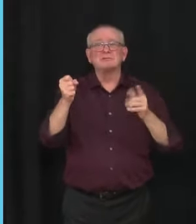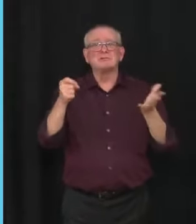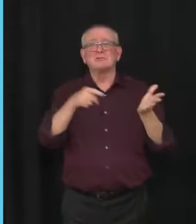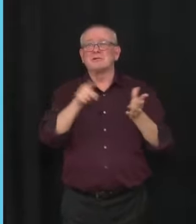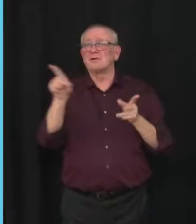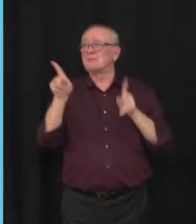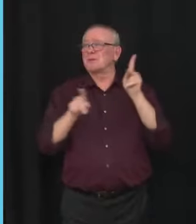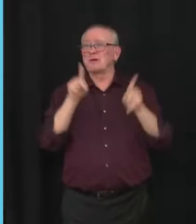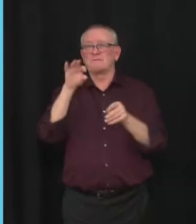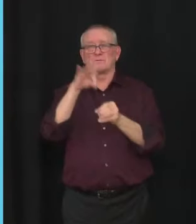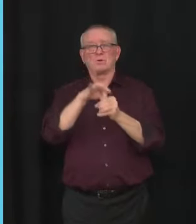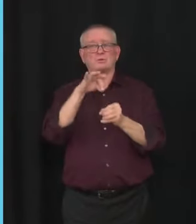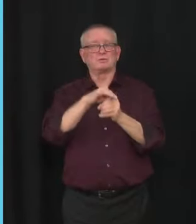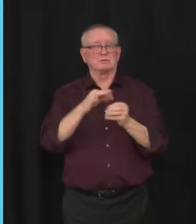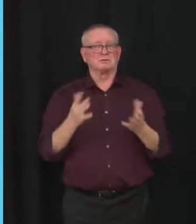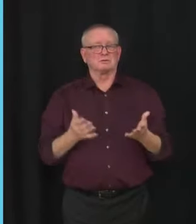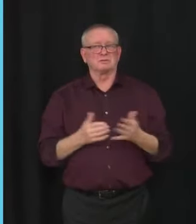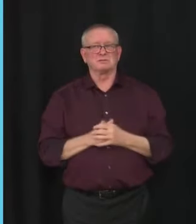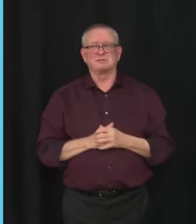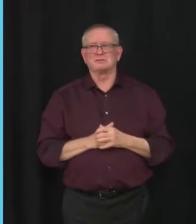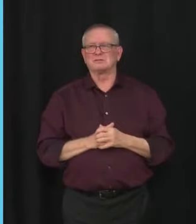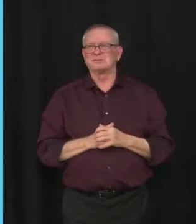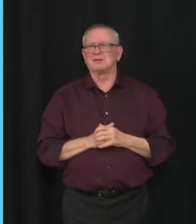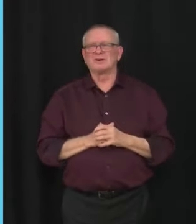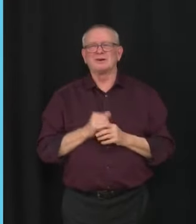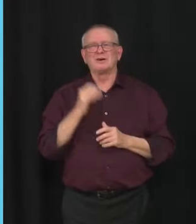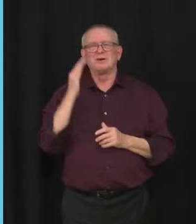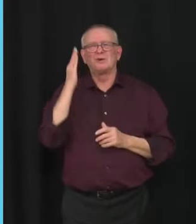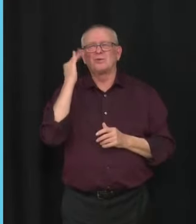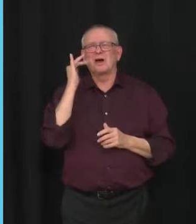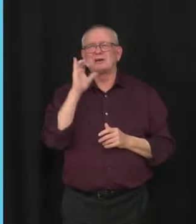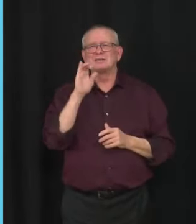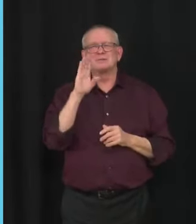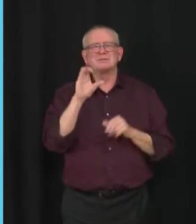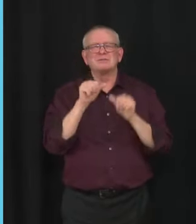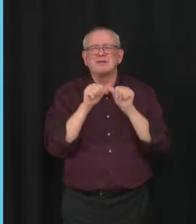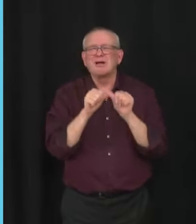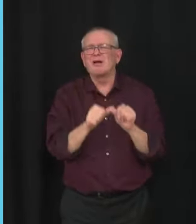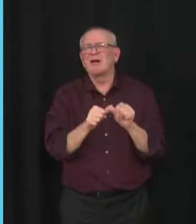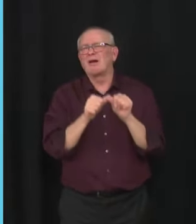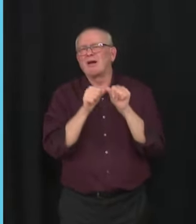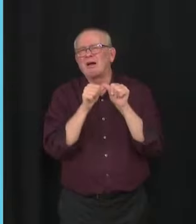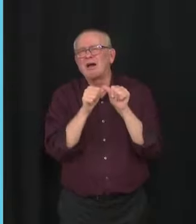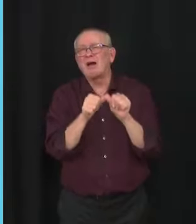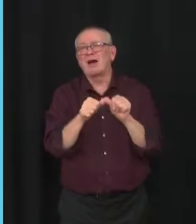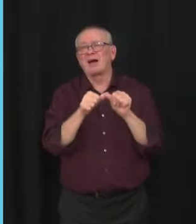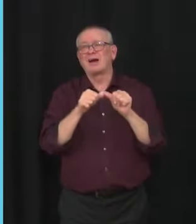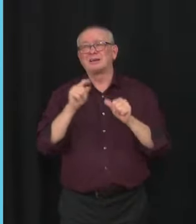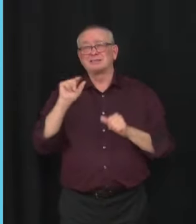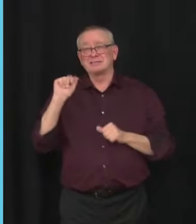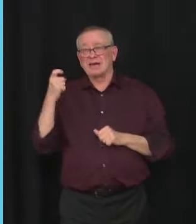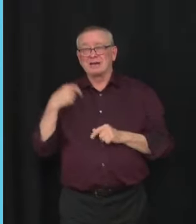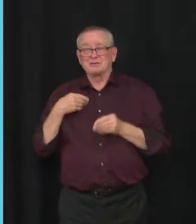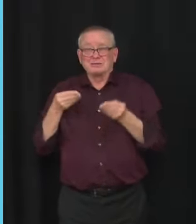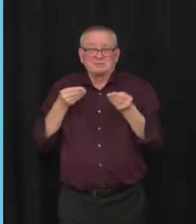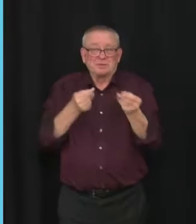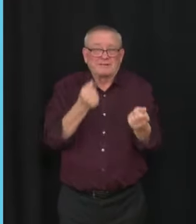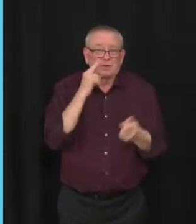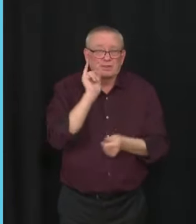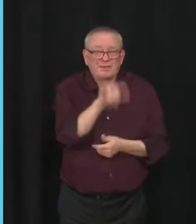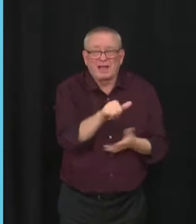David Suzuki continues to grace their airwaves at enormous taxpayer expense, by the way? So I'm